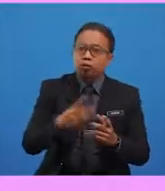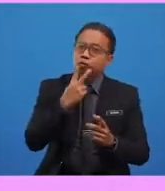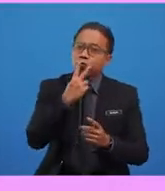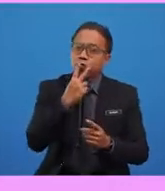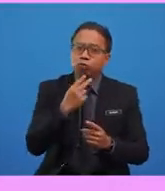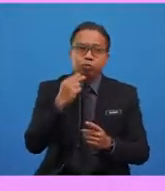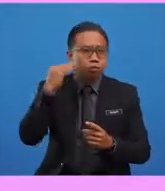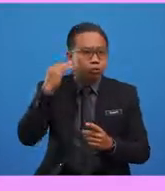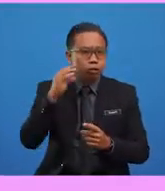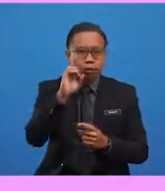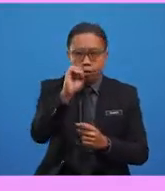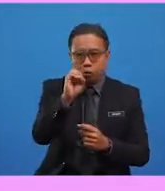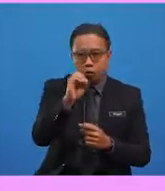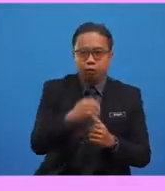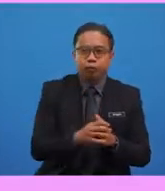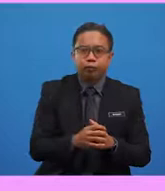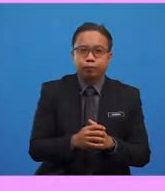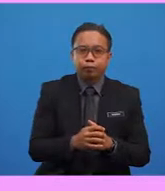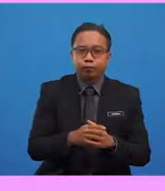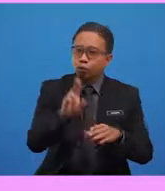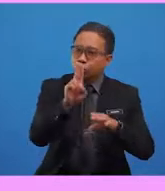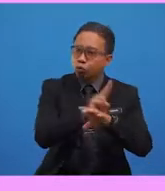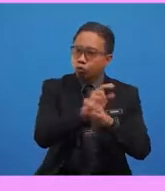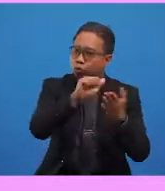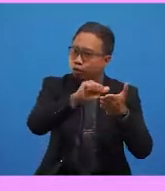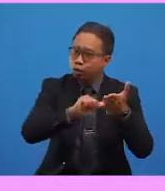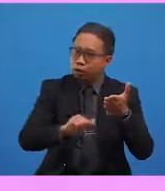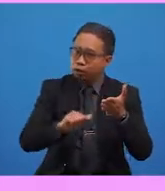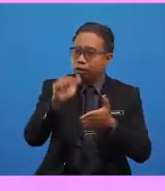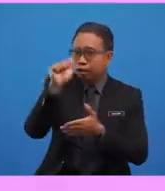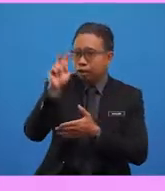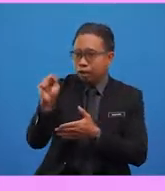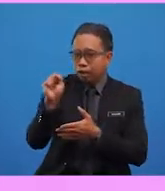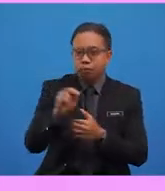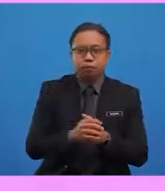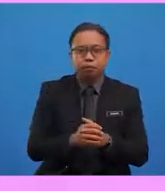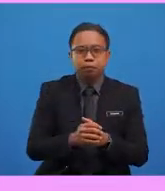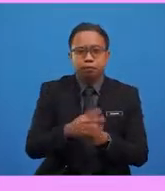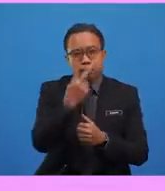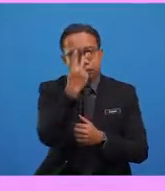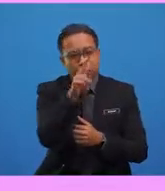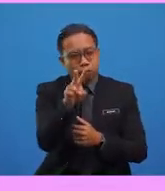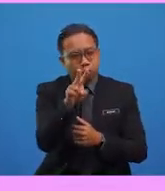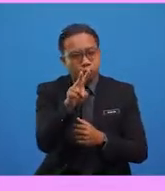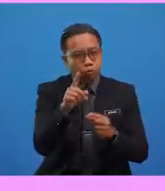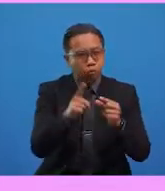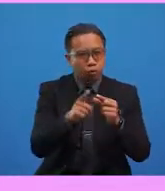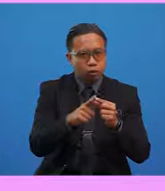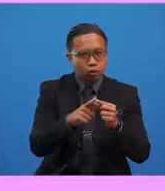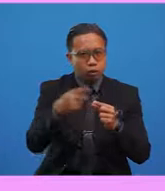sound, so we use the article N before it. If we see the next word, it